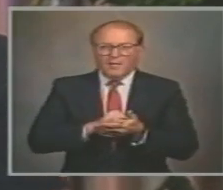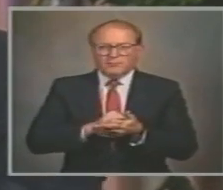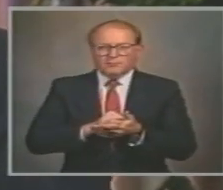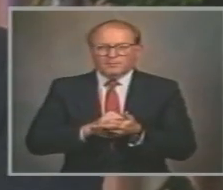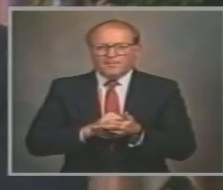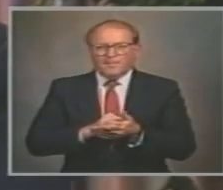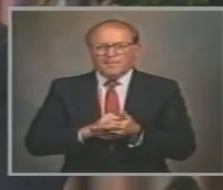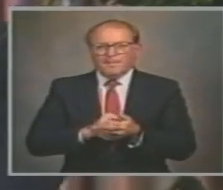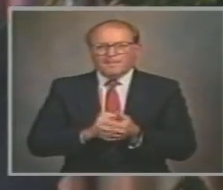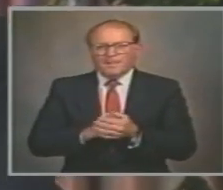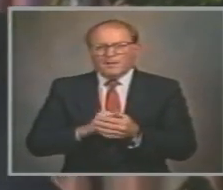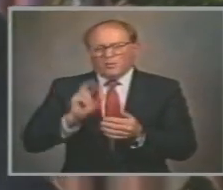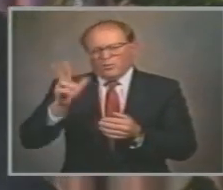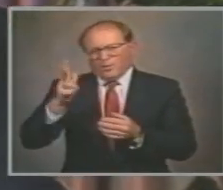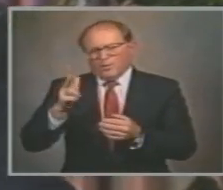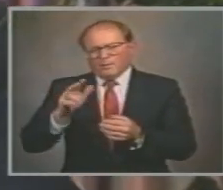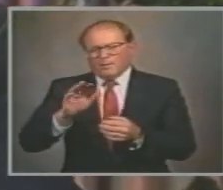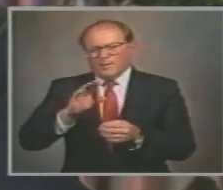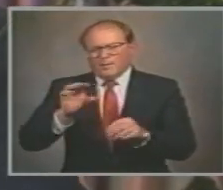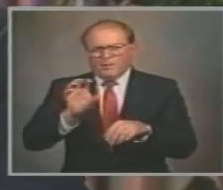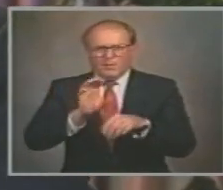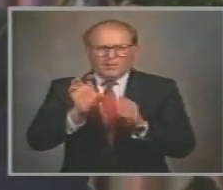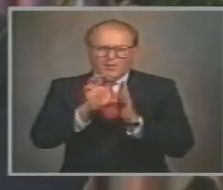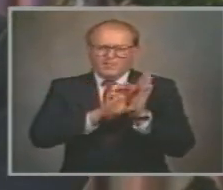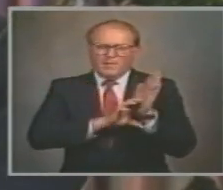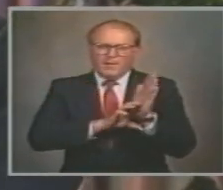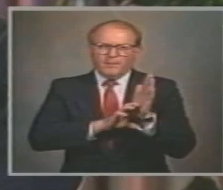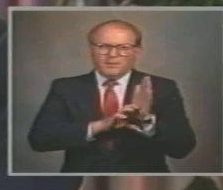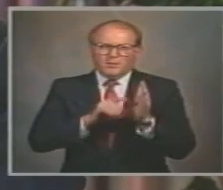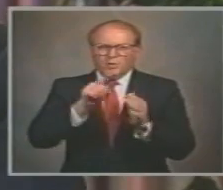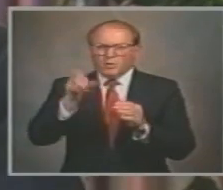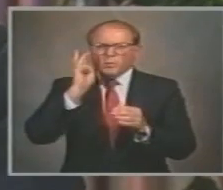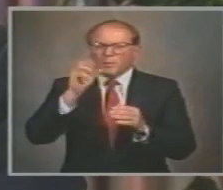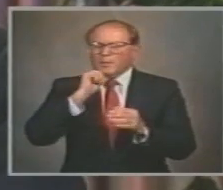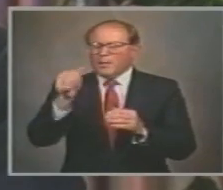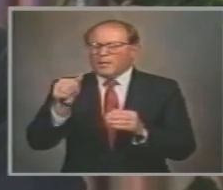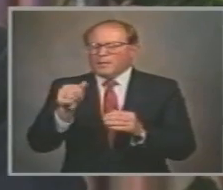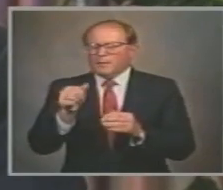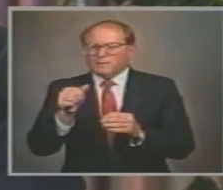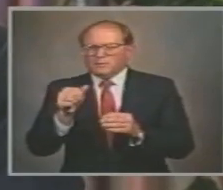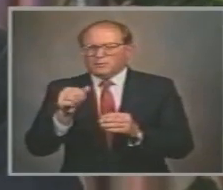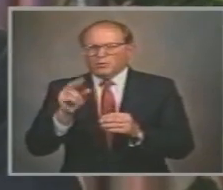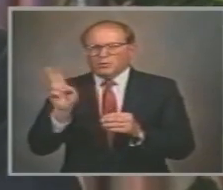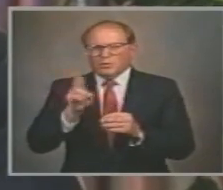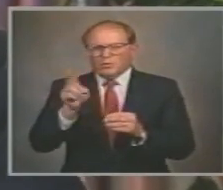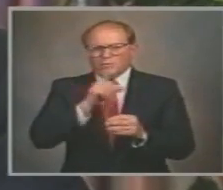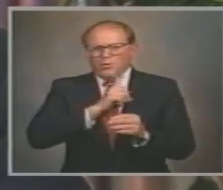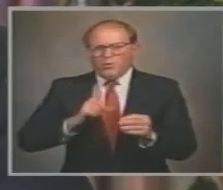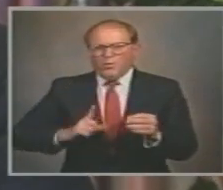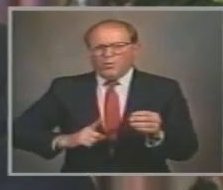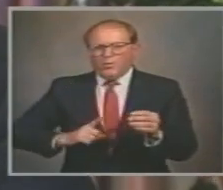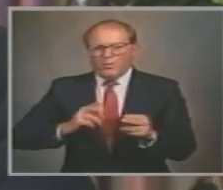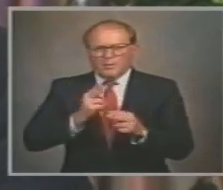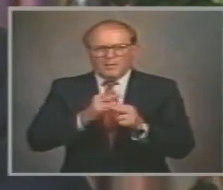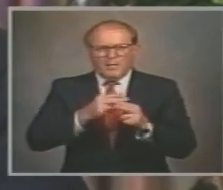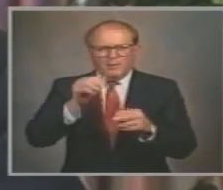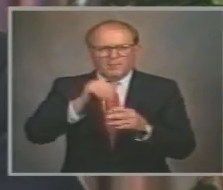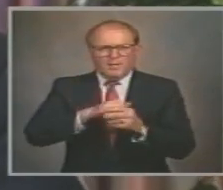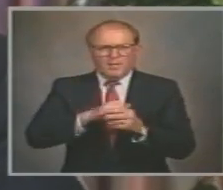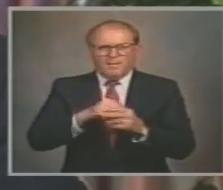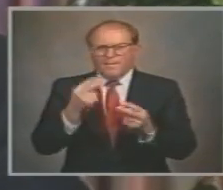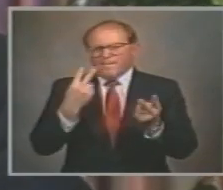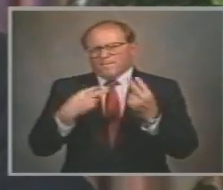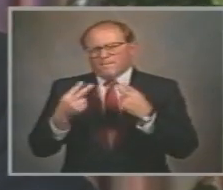The third commandment Thou shalt not take The name of the Lord Thy God in vain Is a statement Of urgency